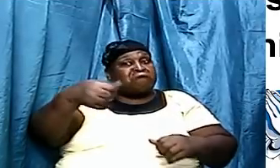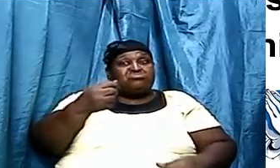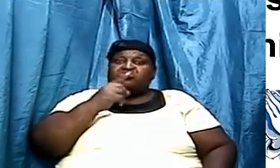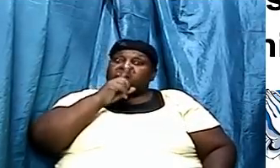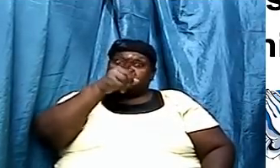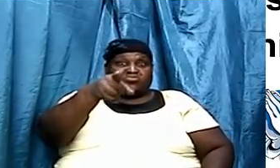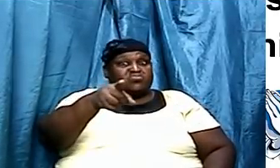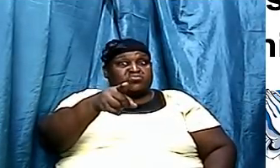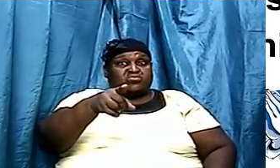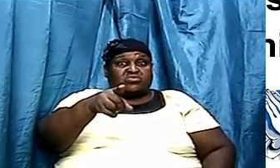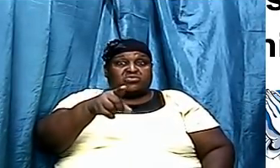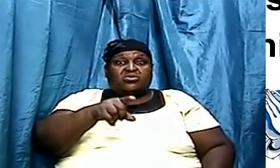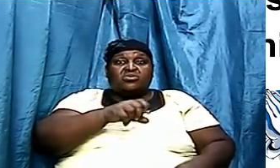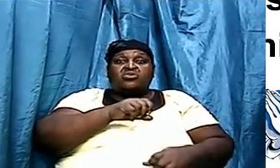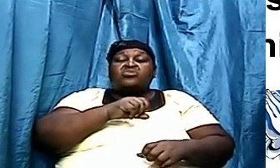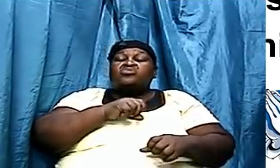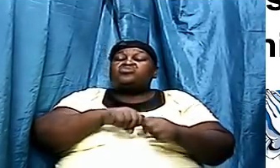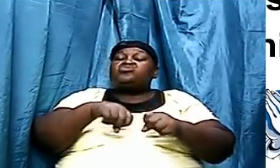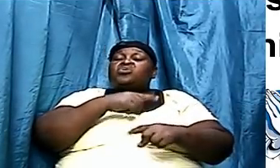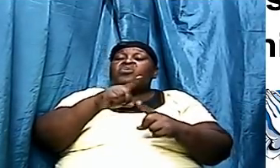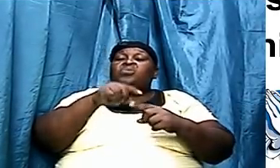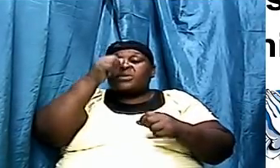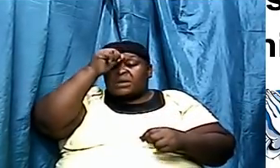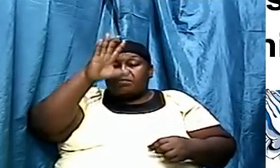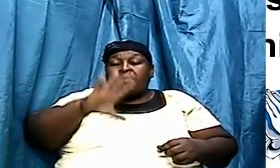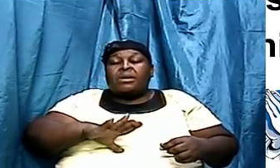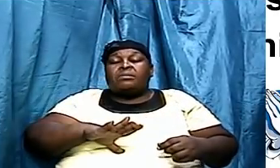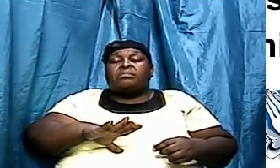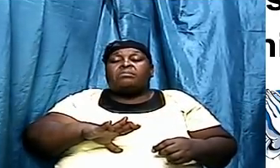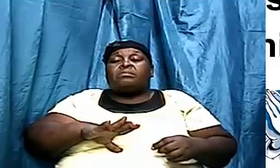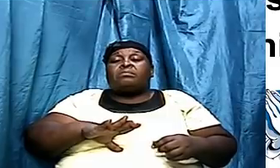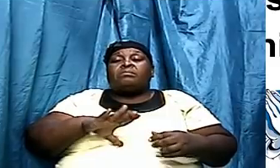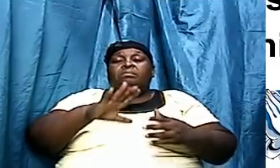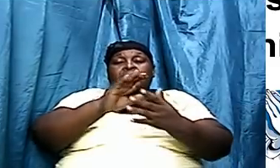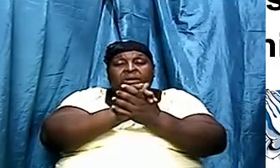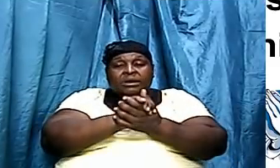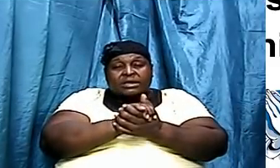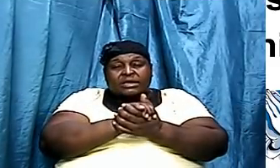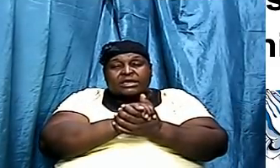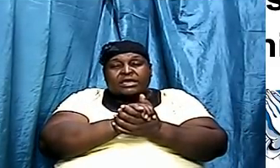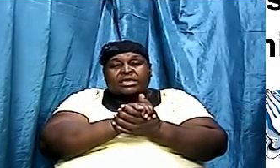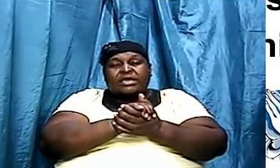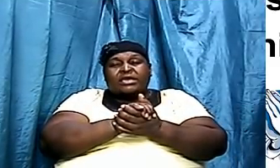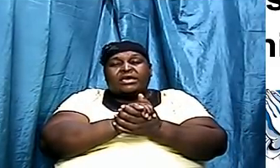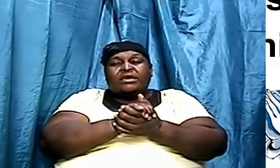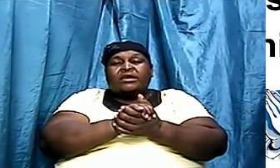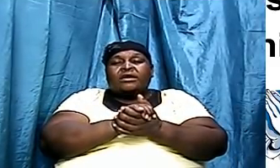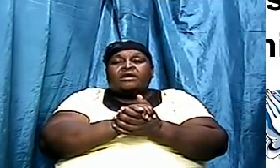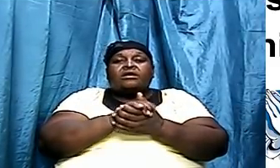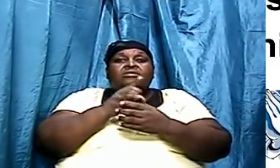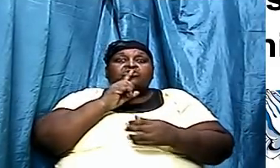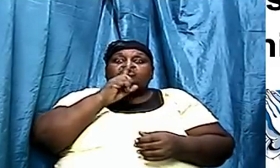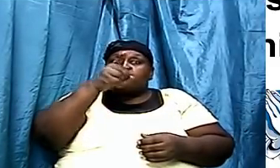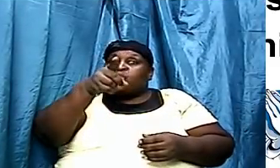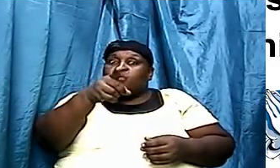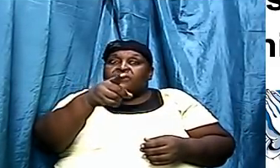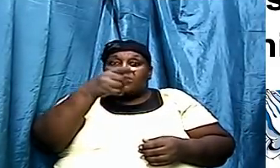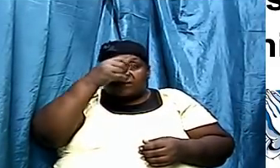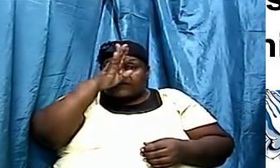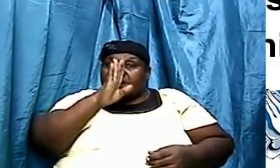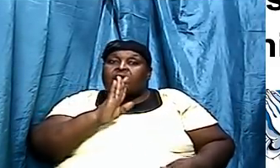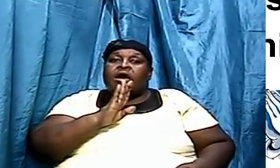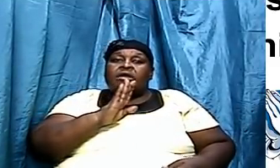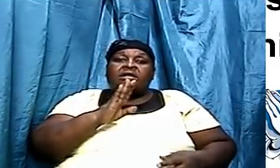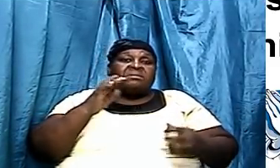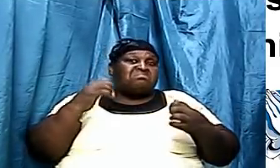So when men believe all kinds of things over the centuries, the Word of God, the absolute truth of God had